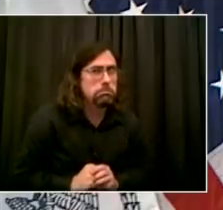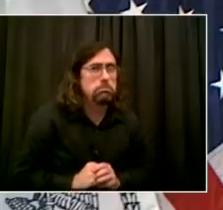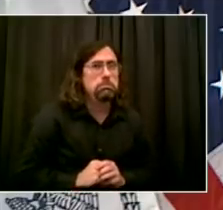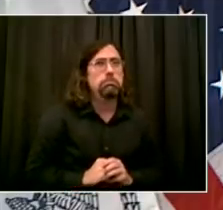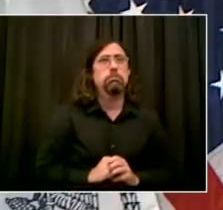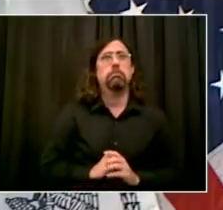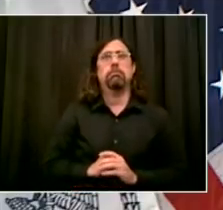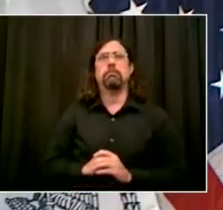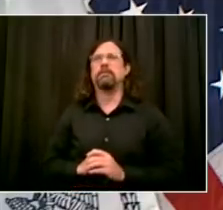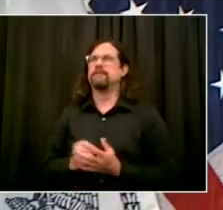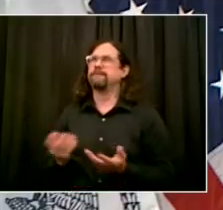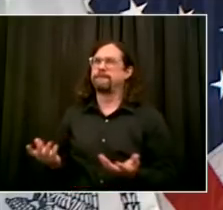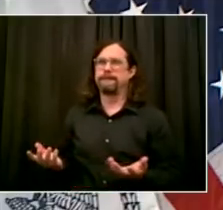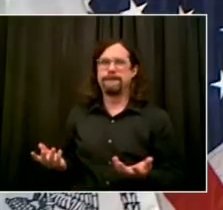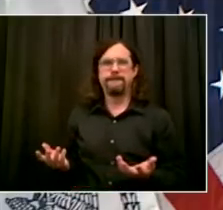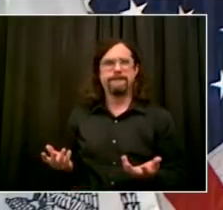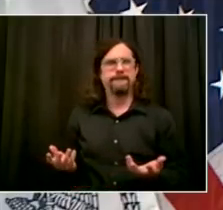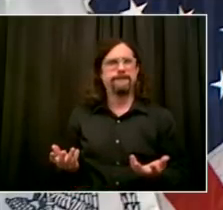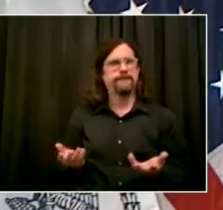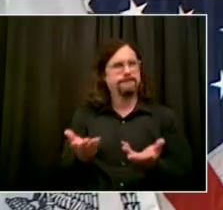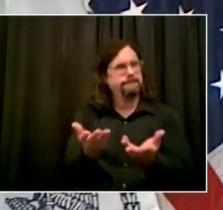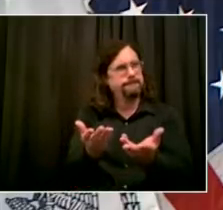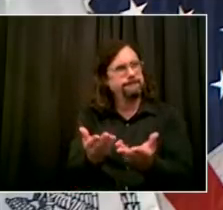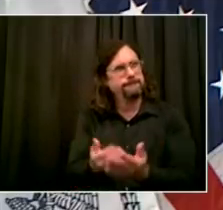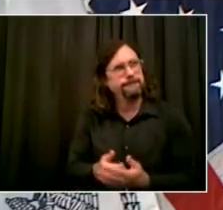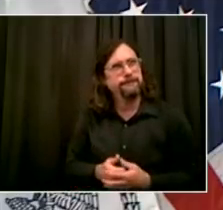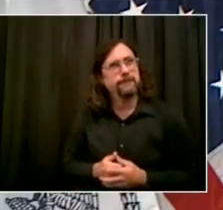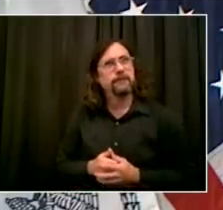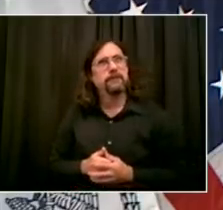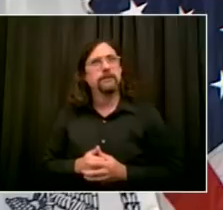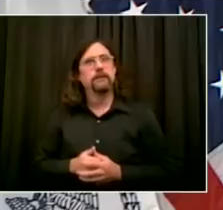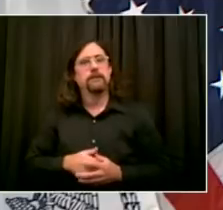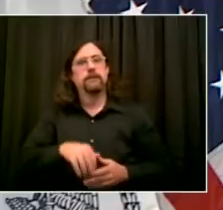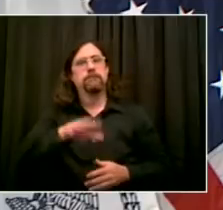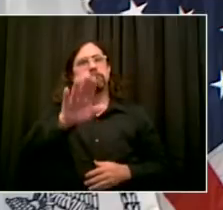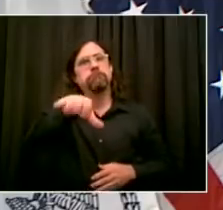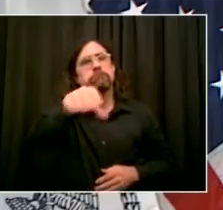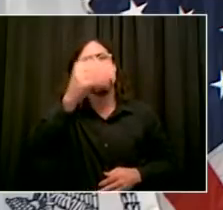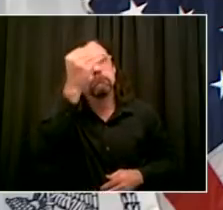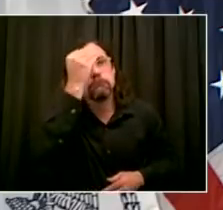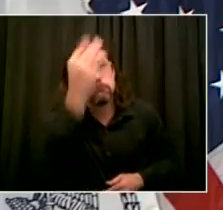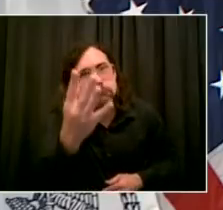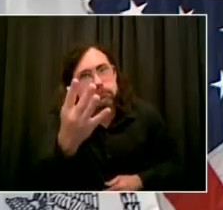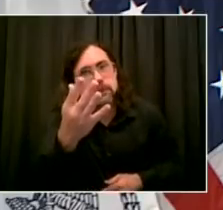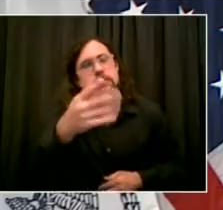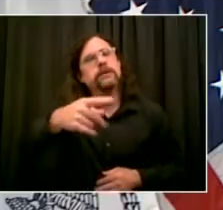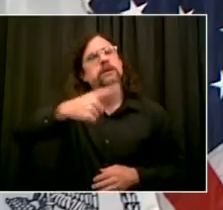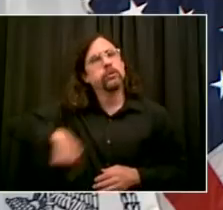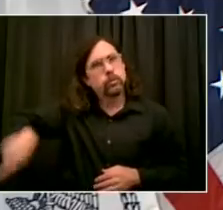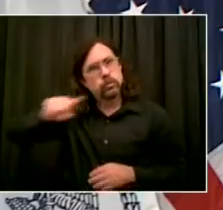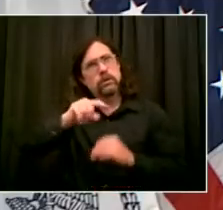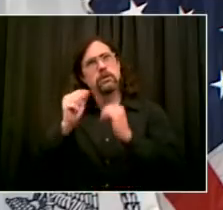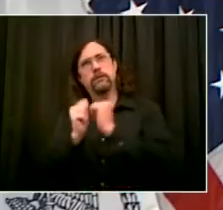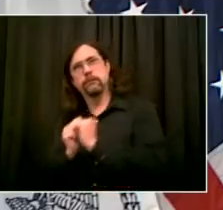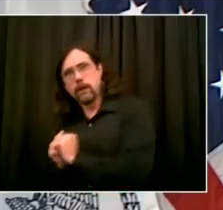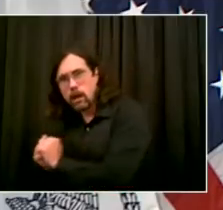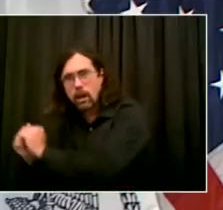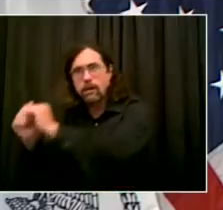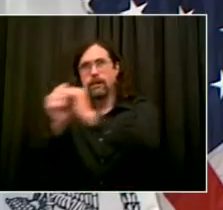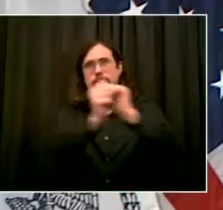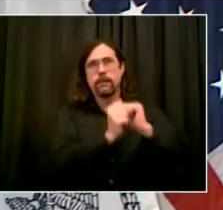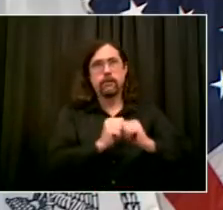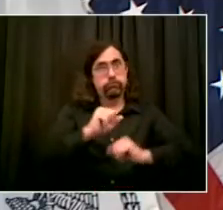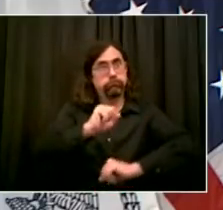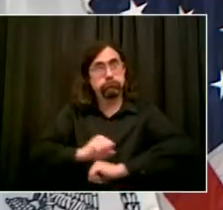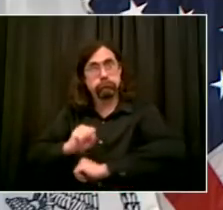has, the union has, we're working on immediately. I share frustration about those 17 buildings. I have to be straightforward about